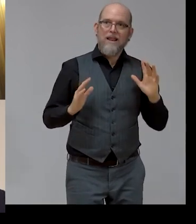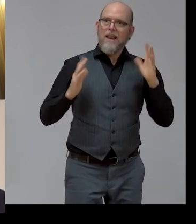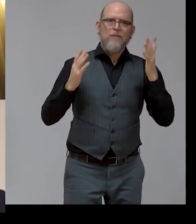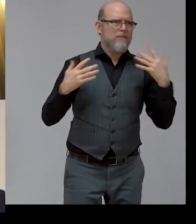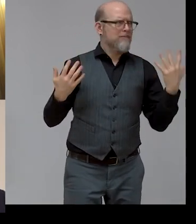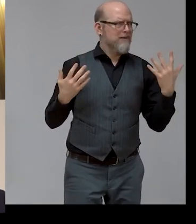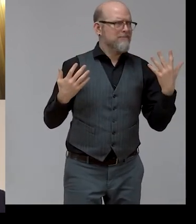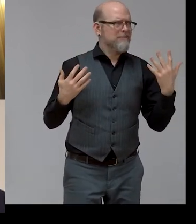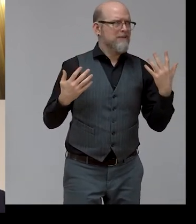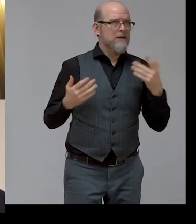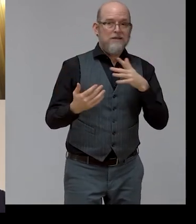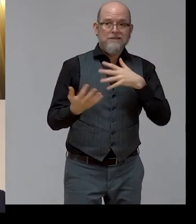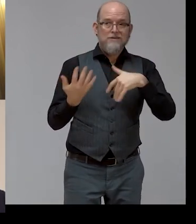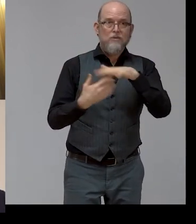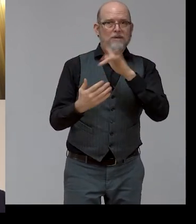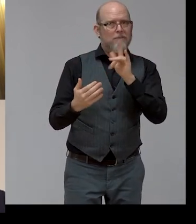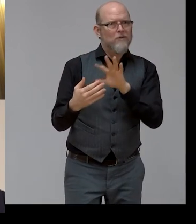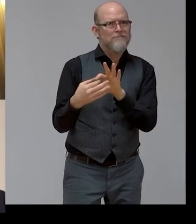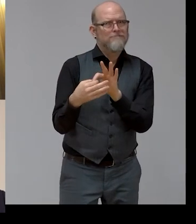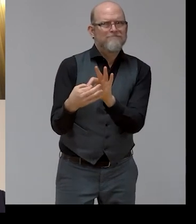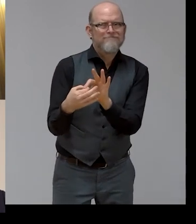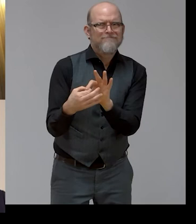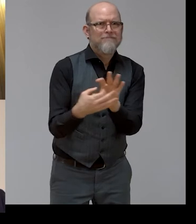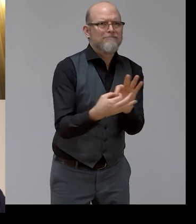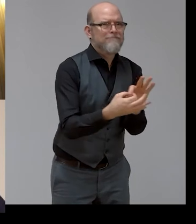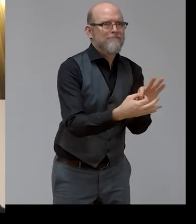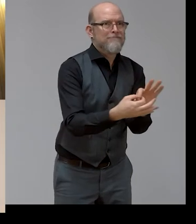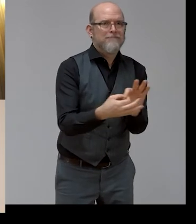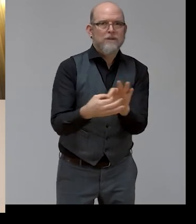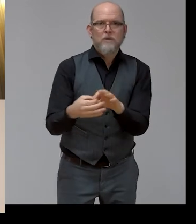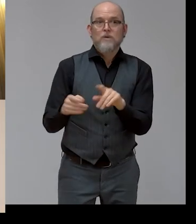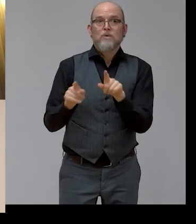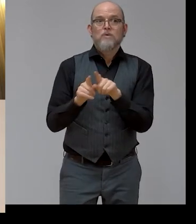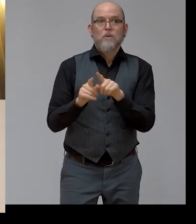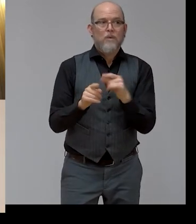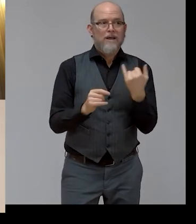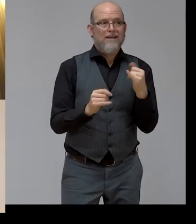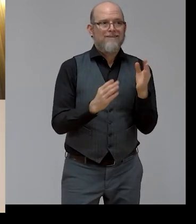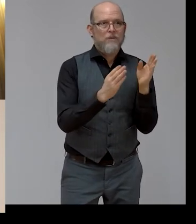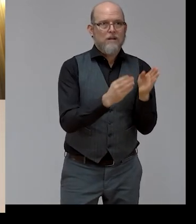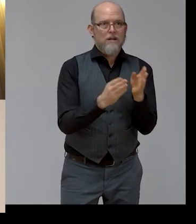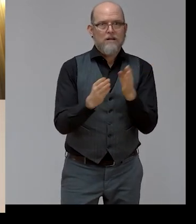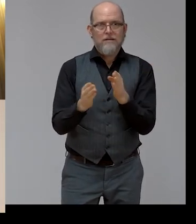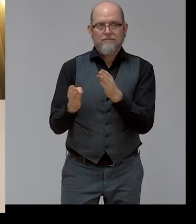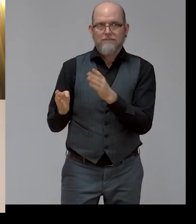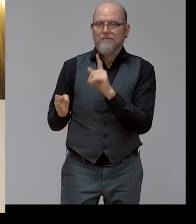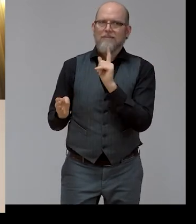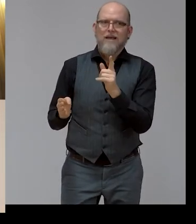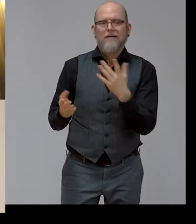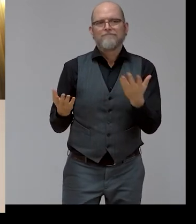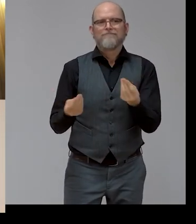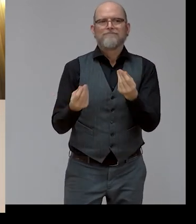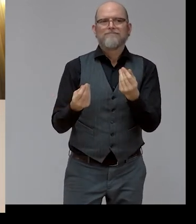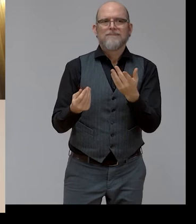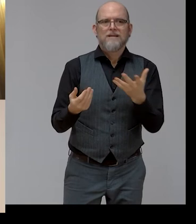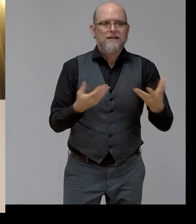and it's also incredibly important to connect the individual with more collective efforts, particularly national growth